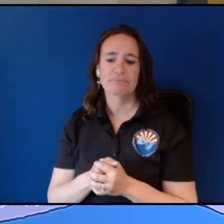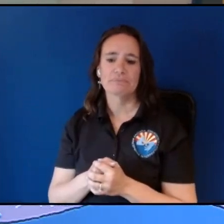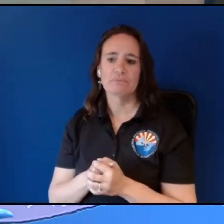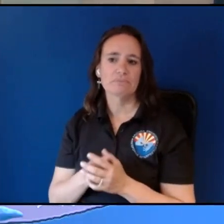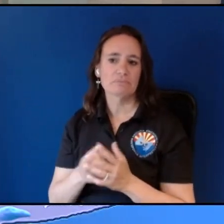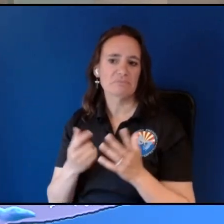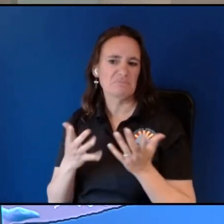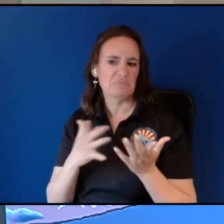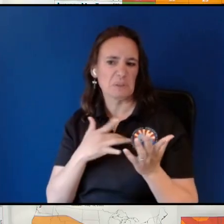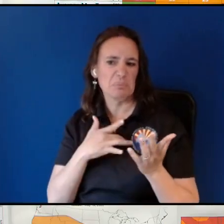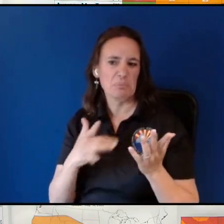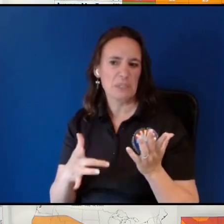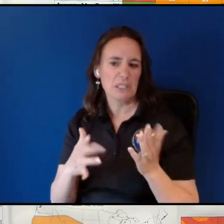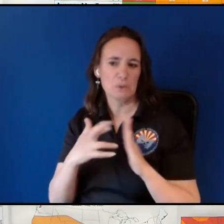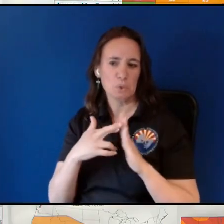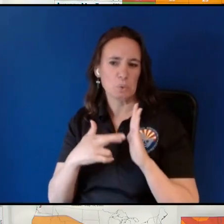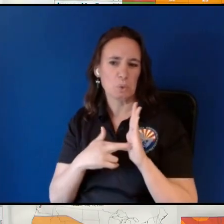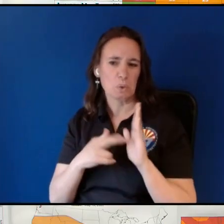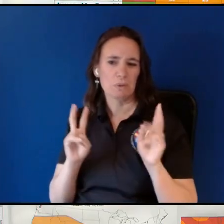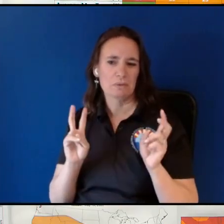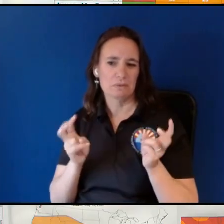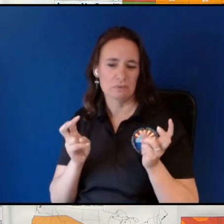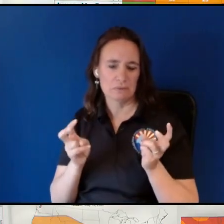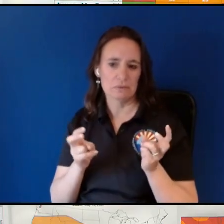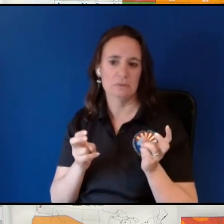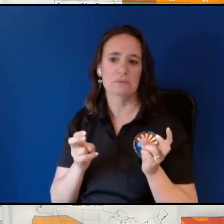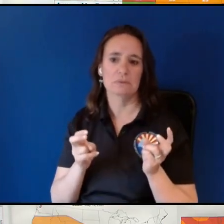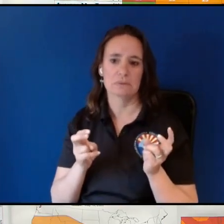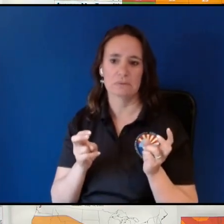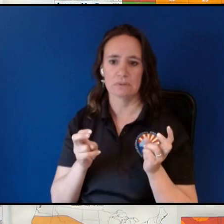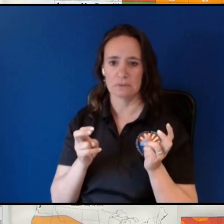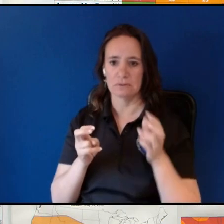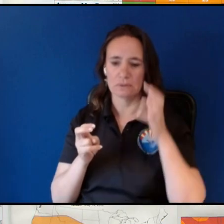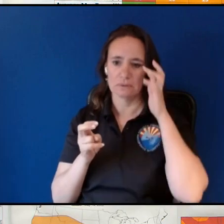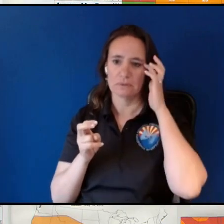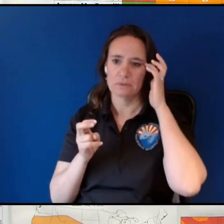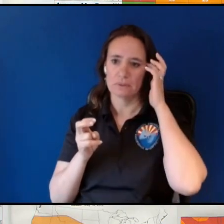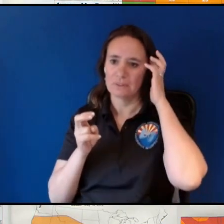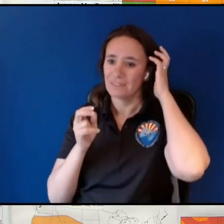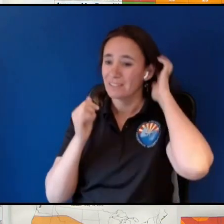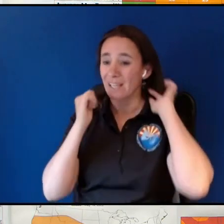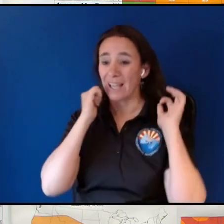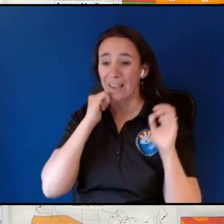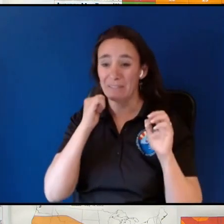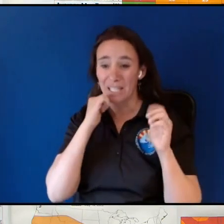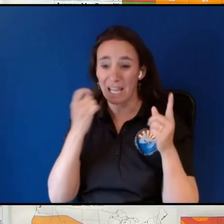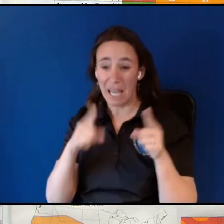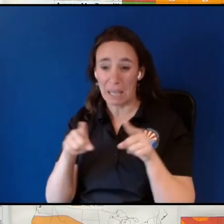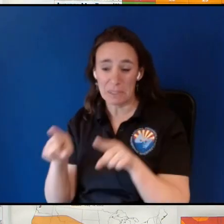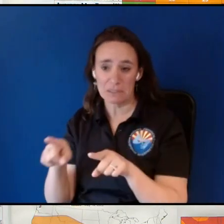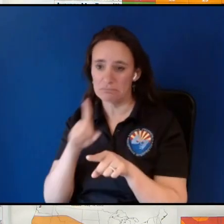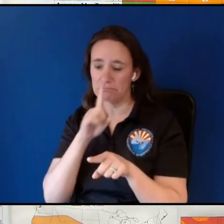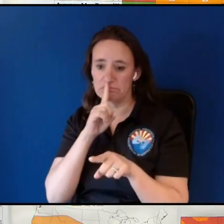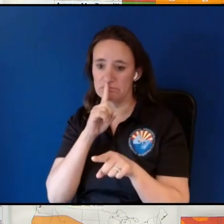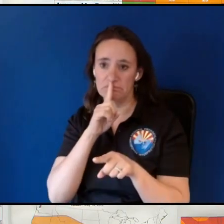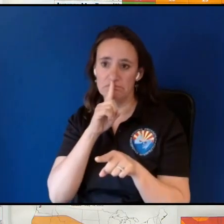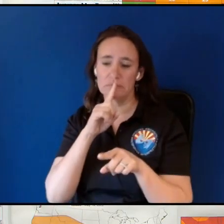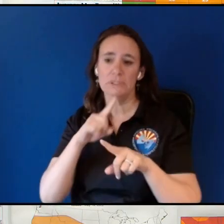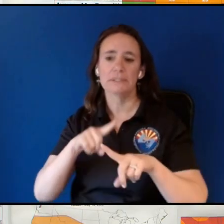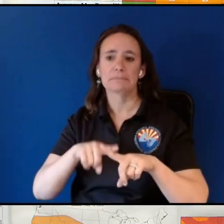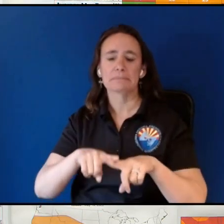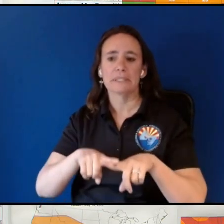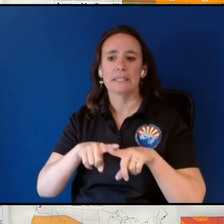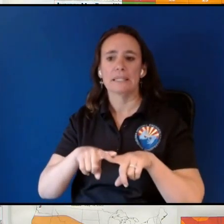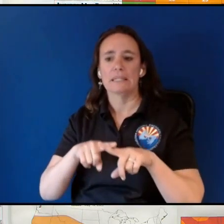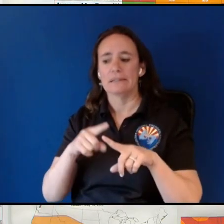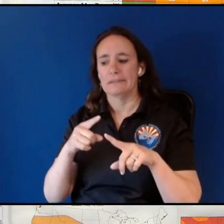and you don't necessarily see this every day it depends again on the time of